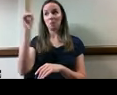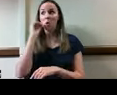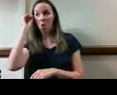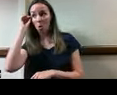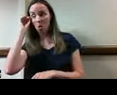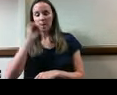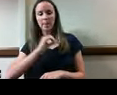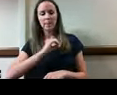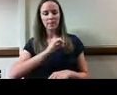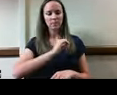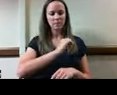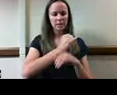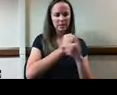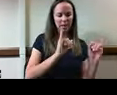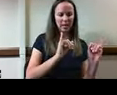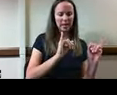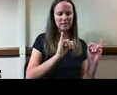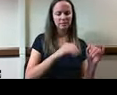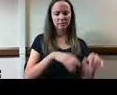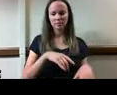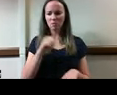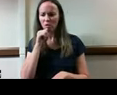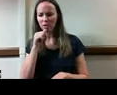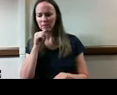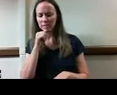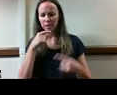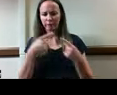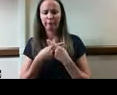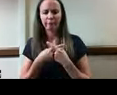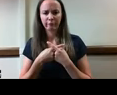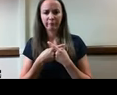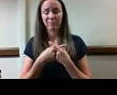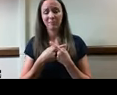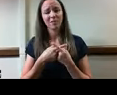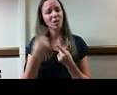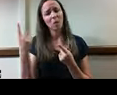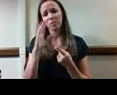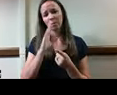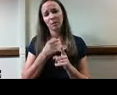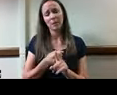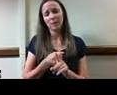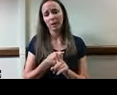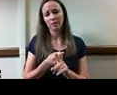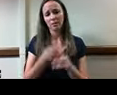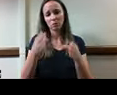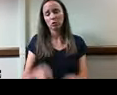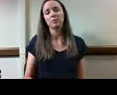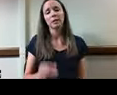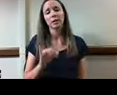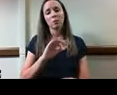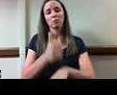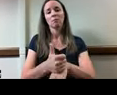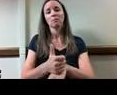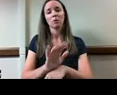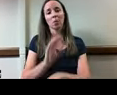that is going to be come into play whenever you recommend these kinds of smart home modifications to someone's home.